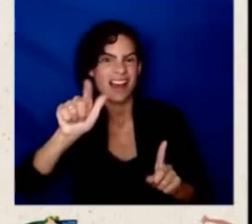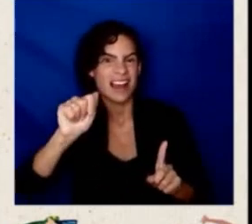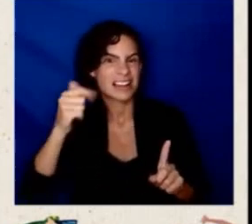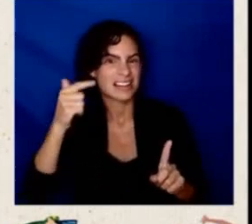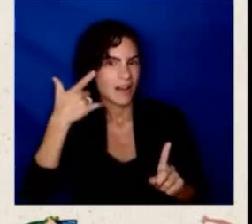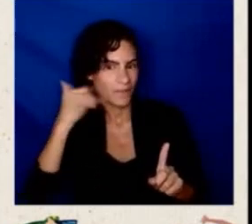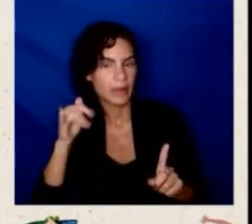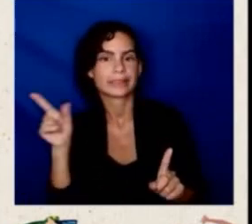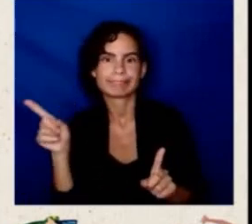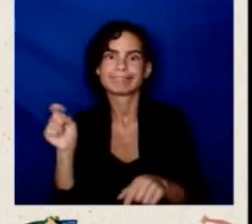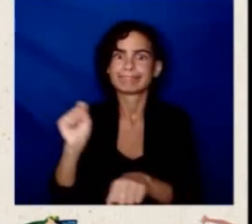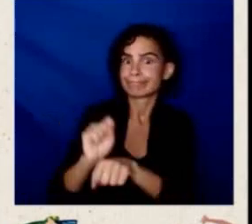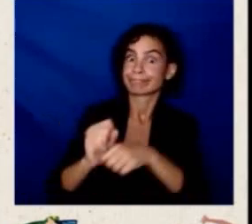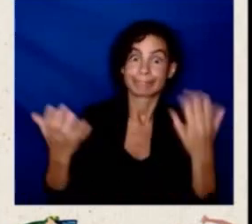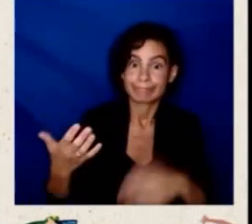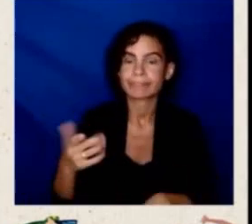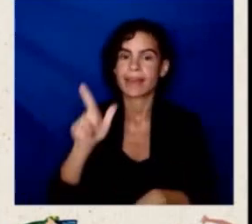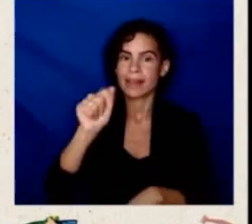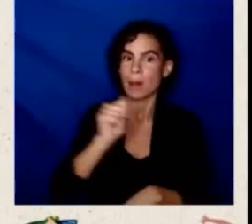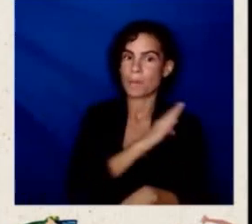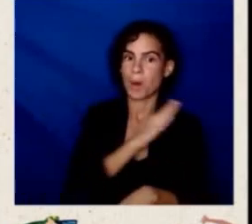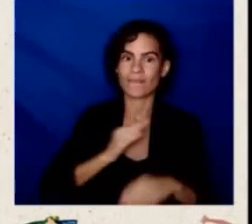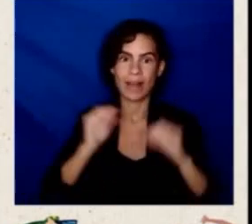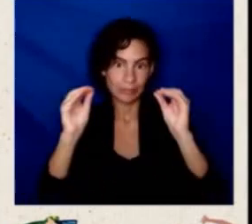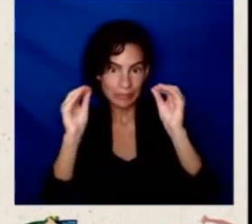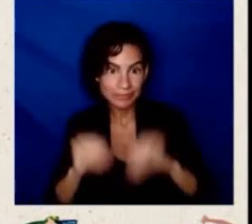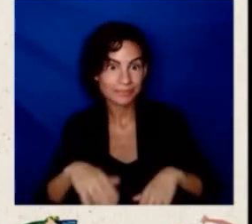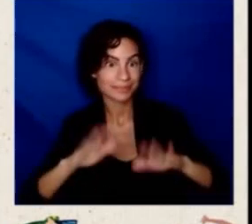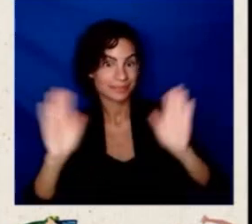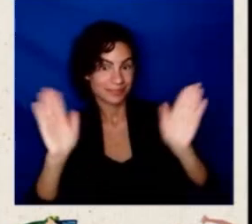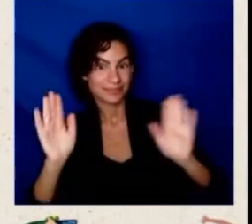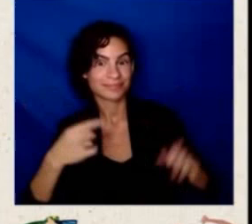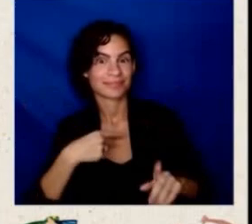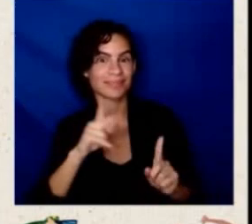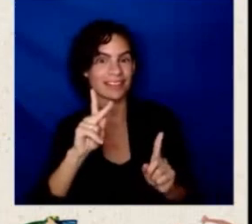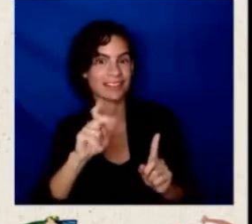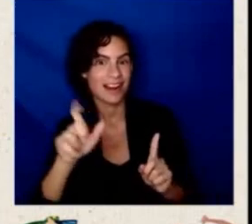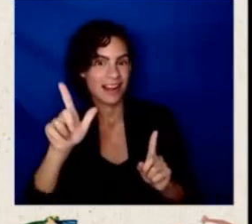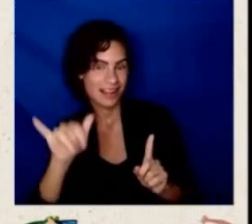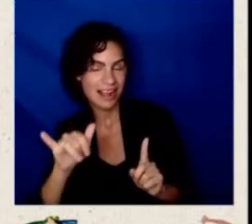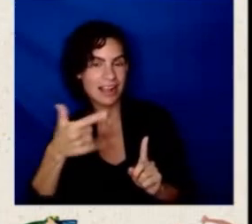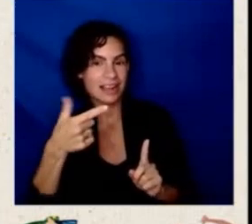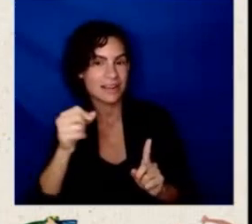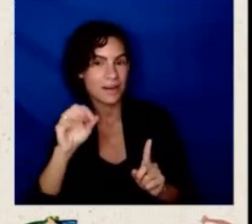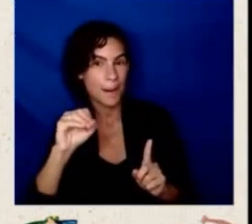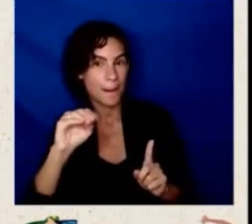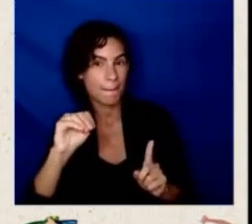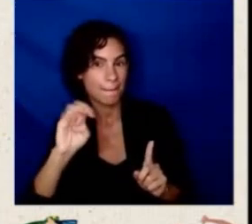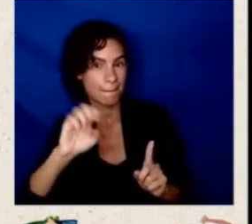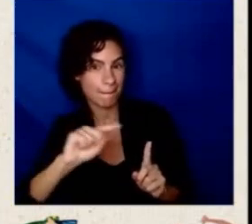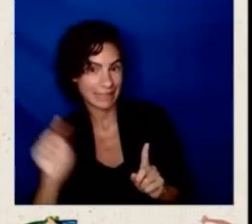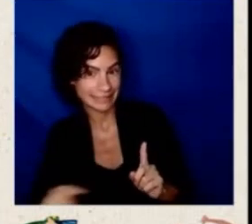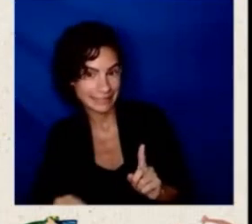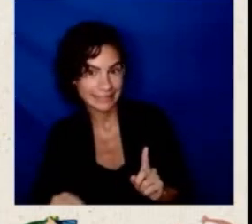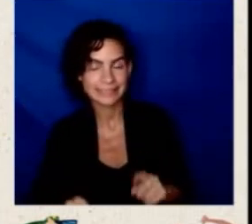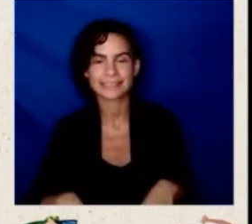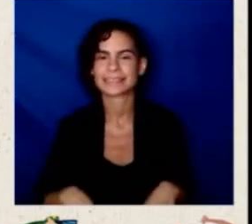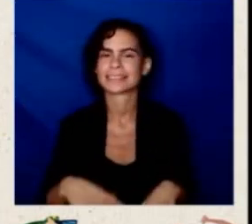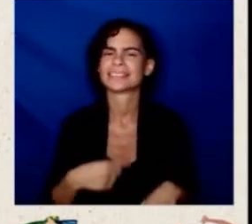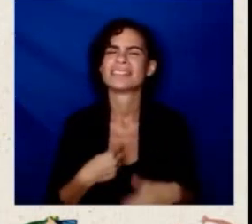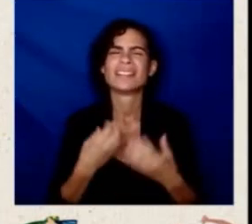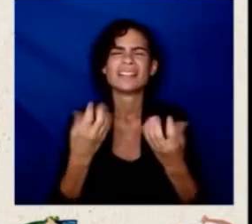Gones. I am the board president of our school board here in Los Angeles, and I have to say it's so inspiring to hear from such amazing leaders.